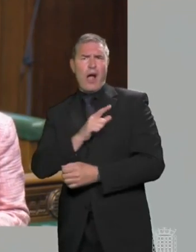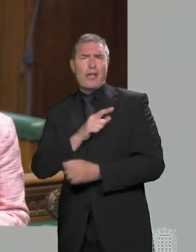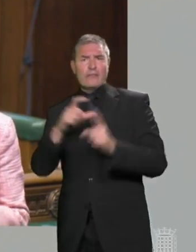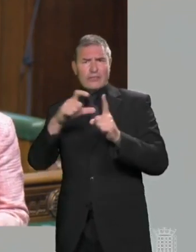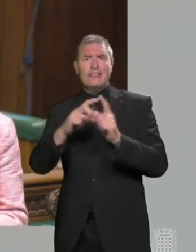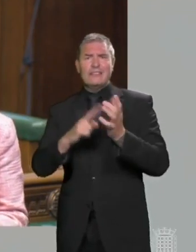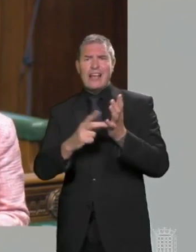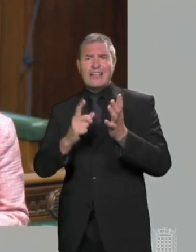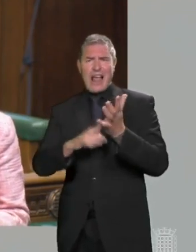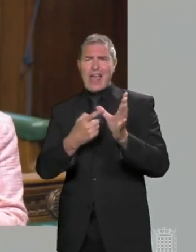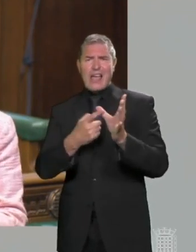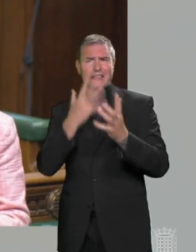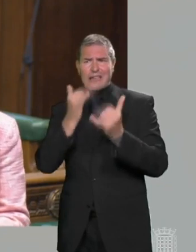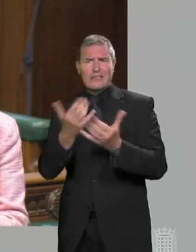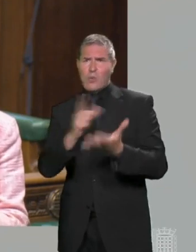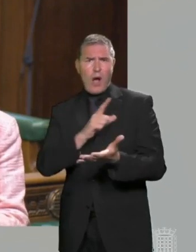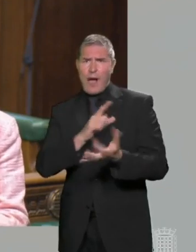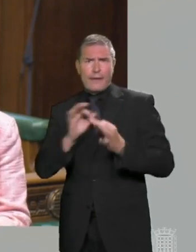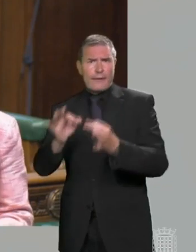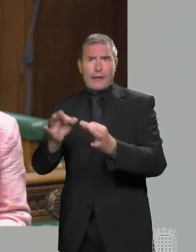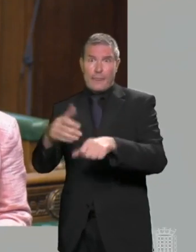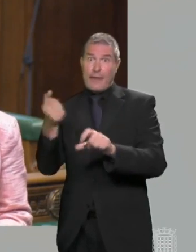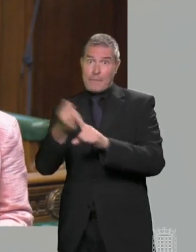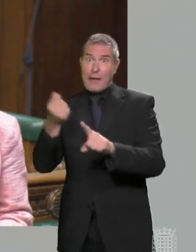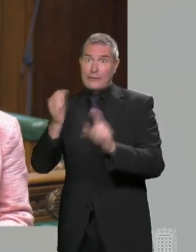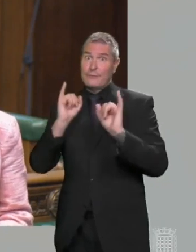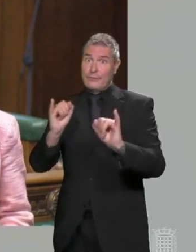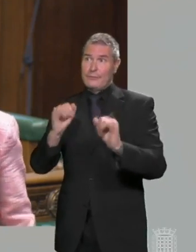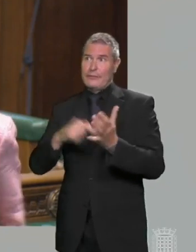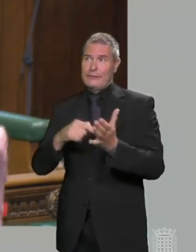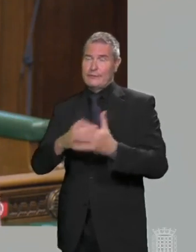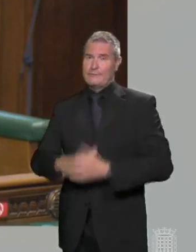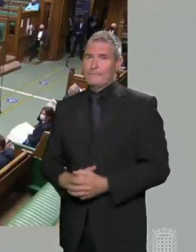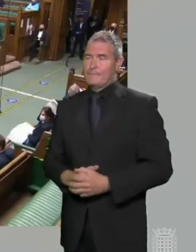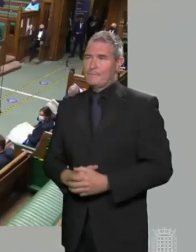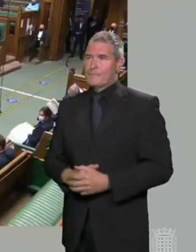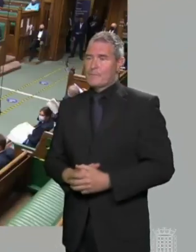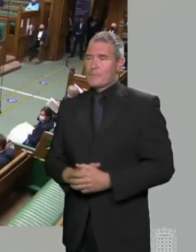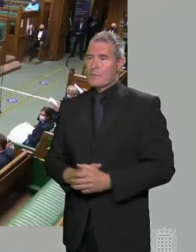DVSA theory tests and the impracticality of the locations being offered?